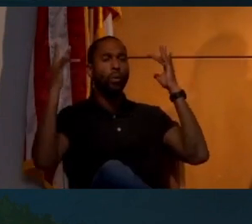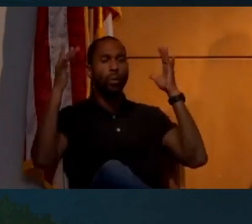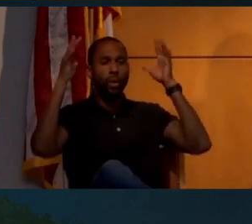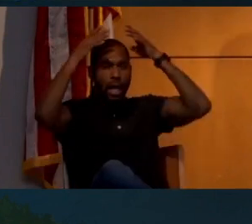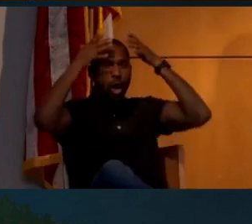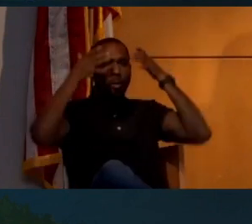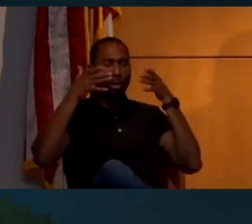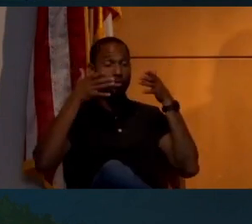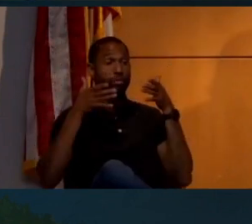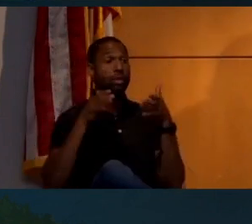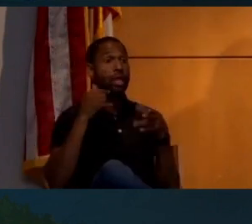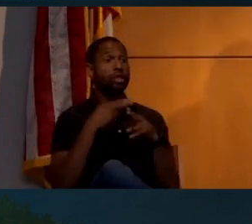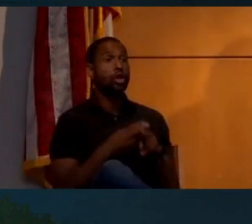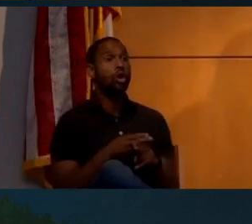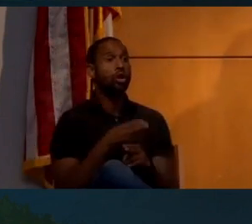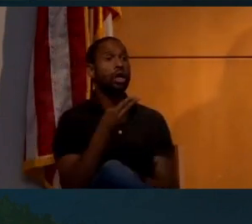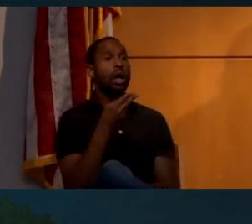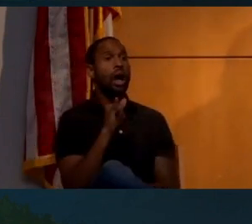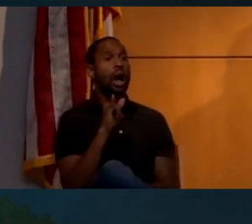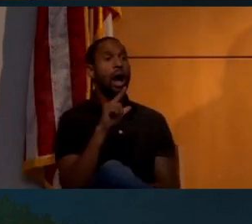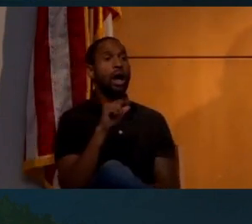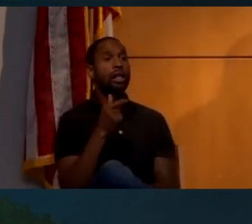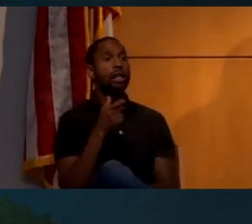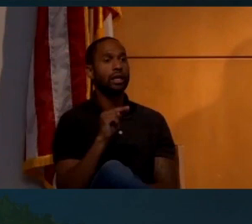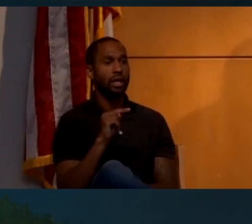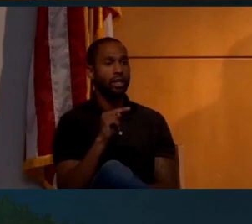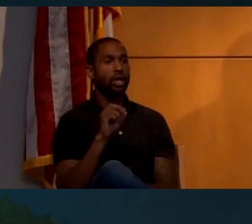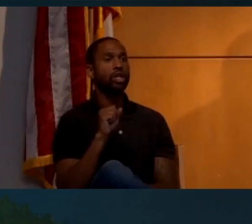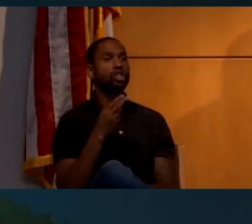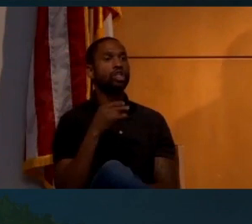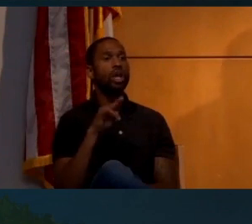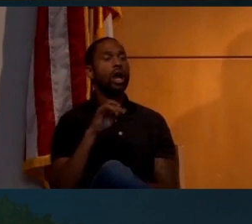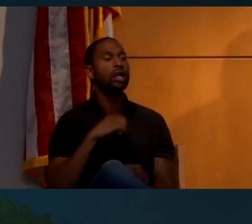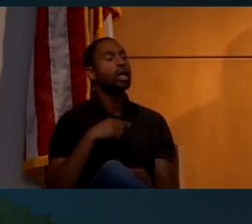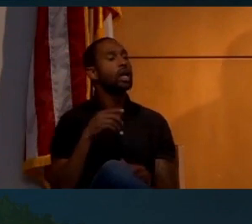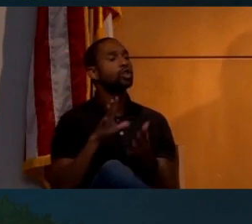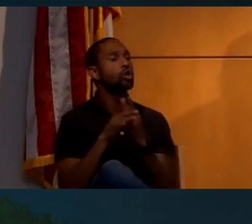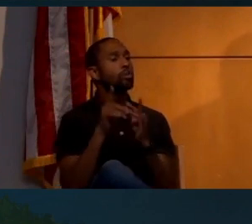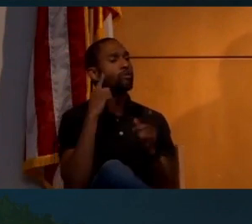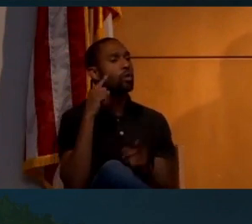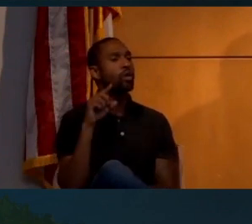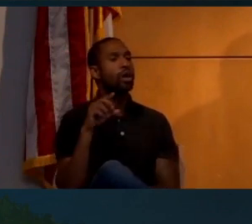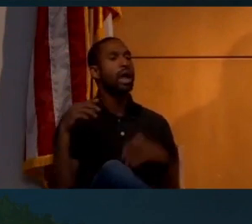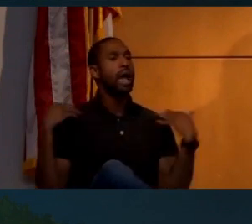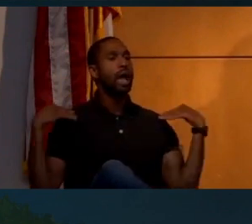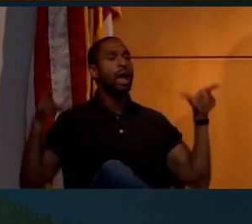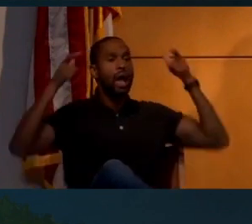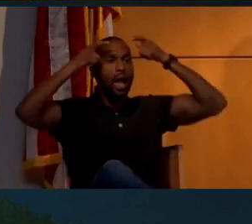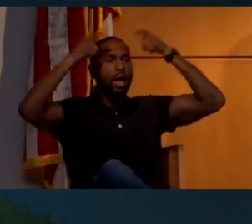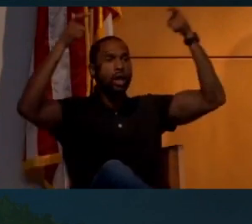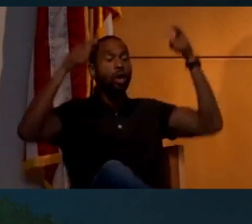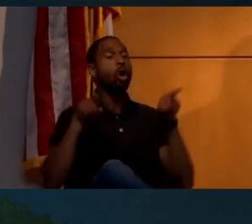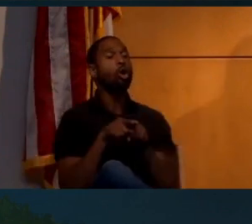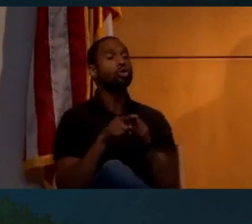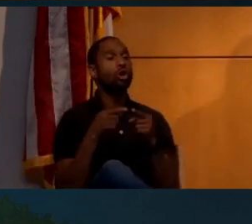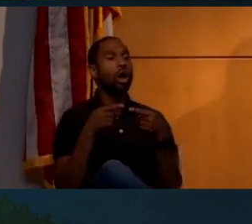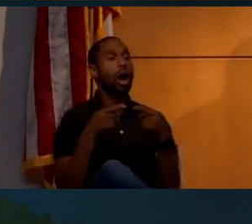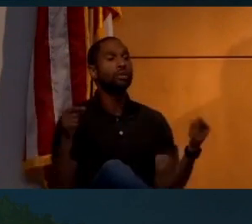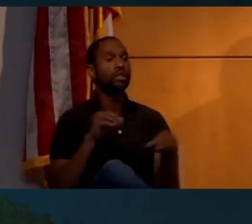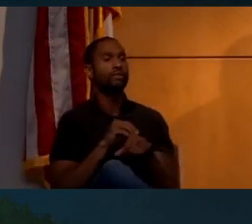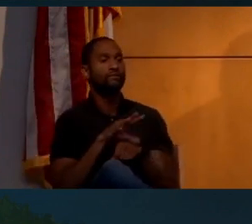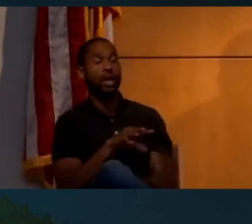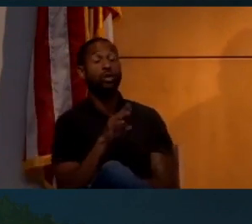is called Heiligenschein. It's German for halo. It's also called the opposition effect or the opposition